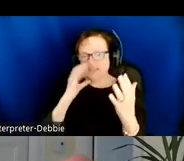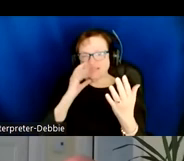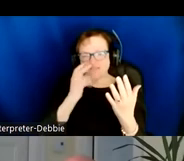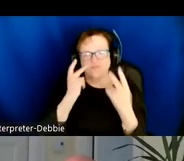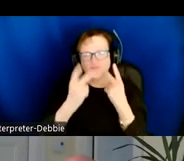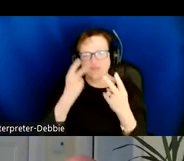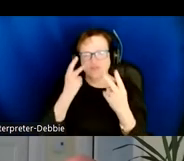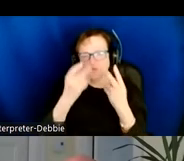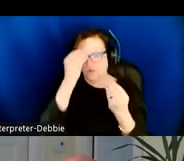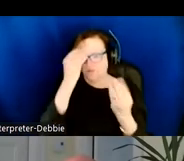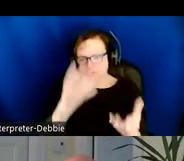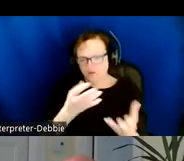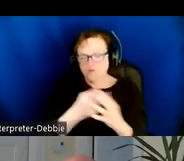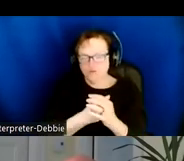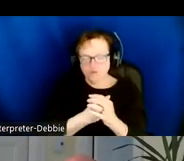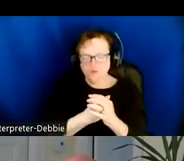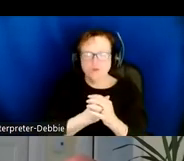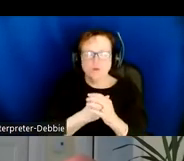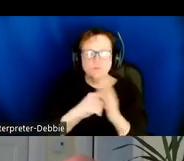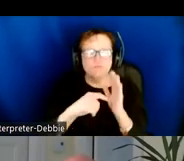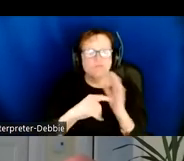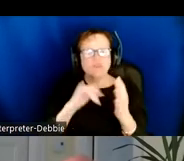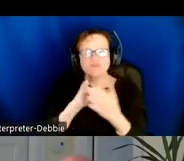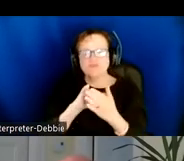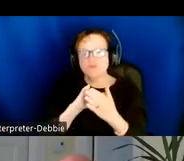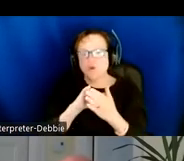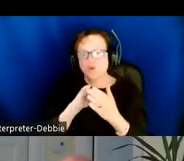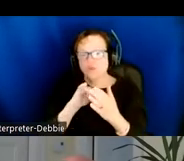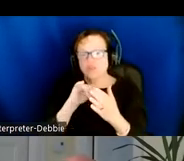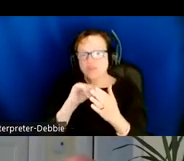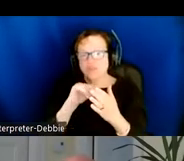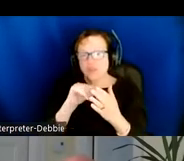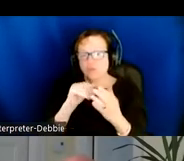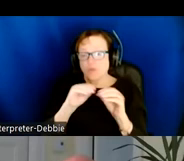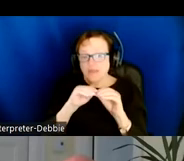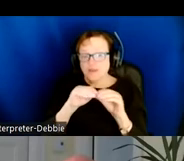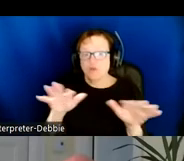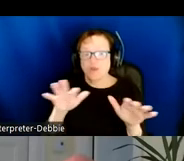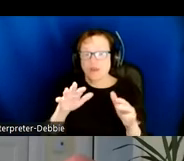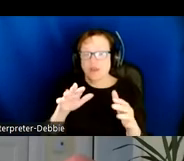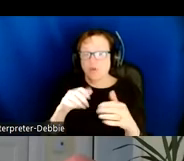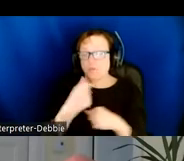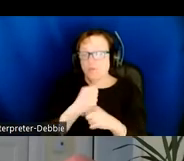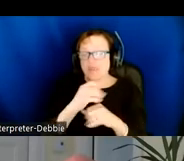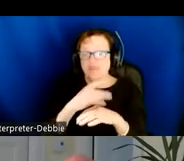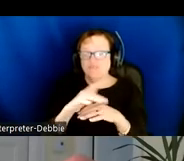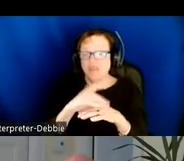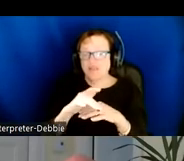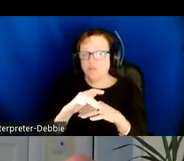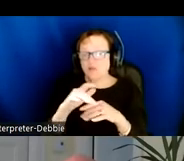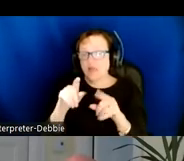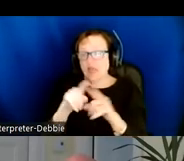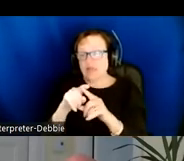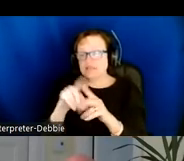our experience shows that such a system can be realistically deployed as we have making it available both as a